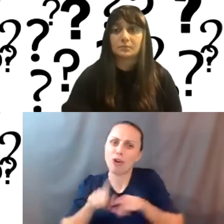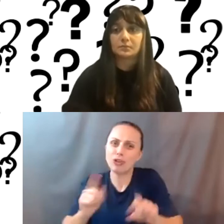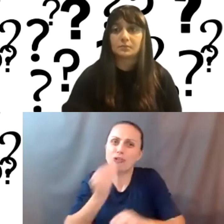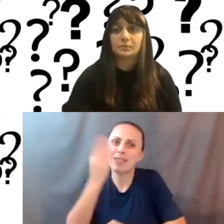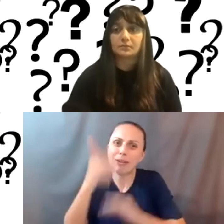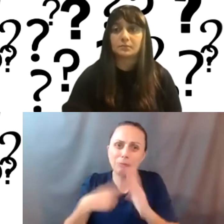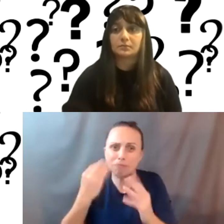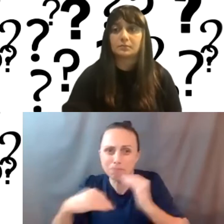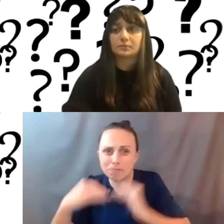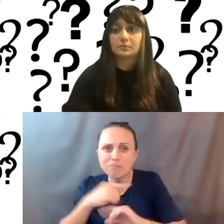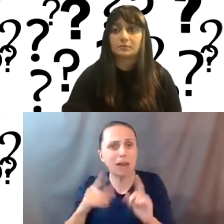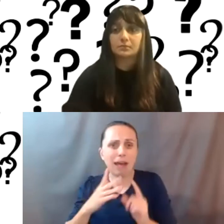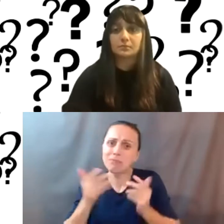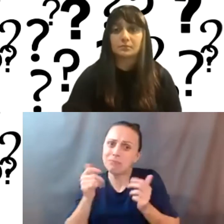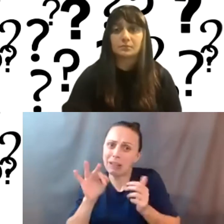see.